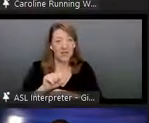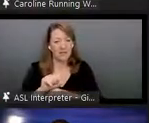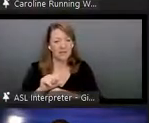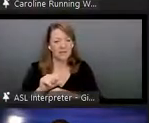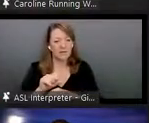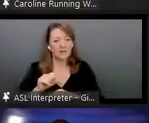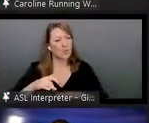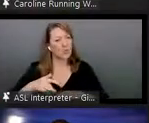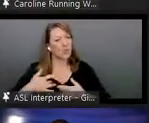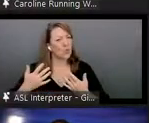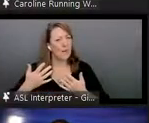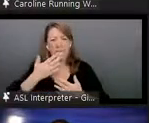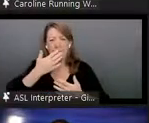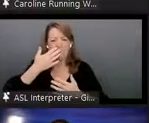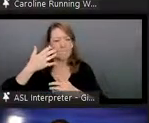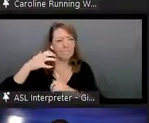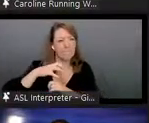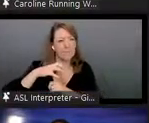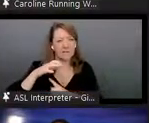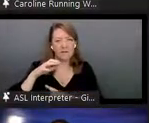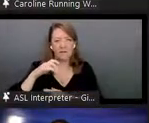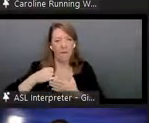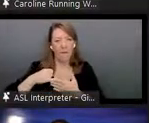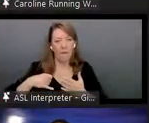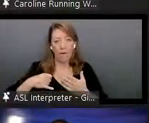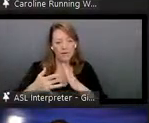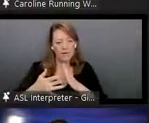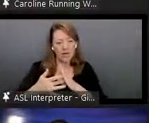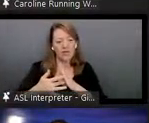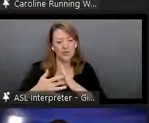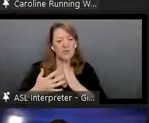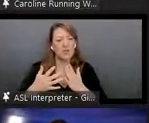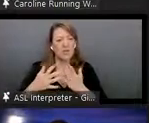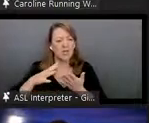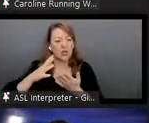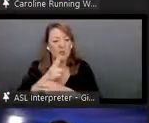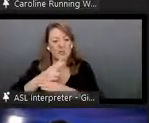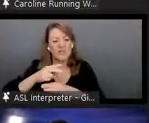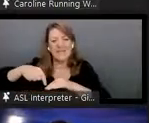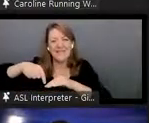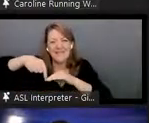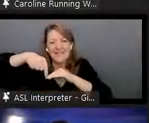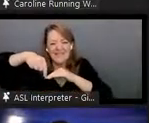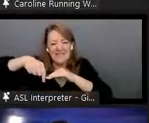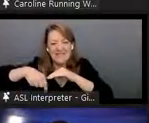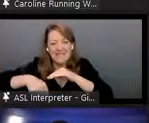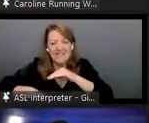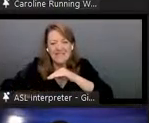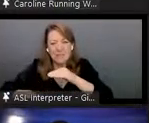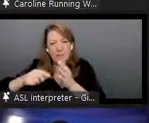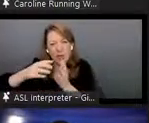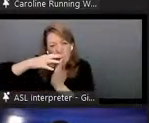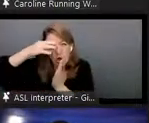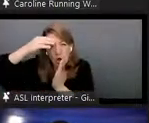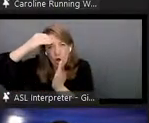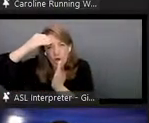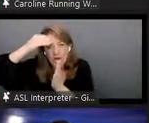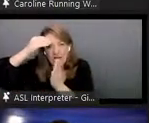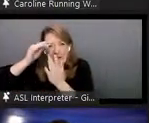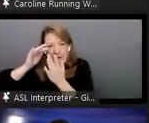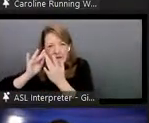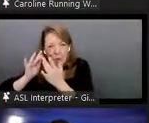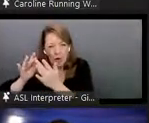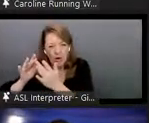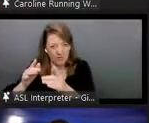achieved using these kind of deep learning neural networks approaches. And like the, on the right-hand side, there's like a schematic for one